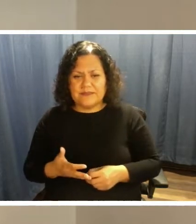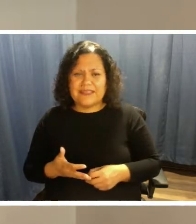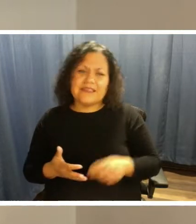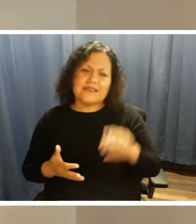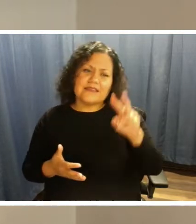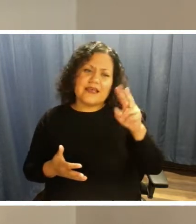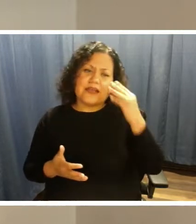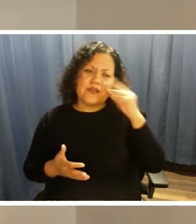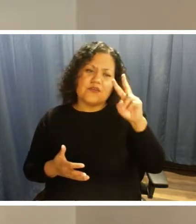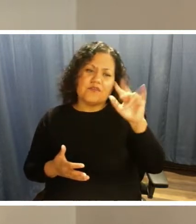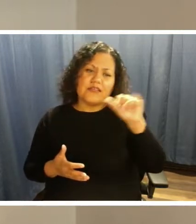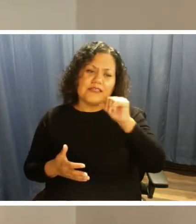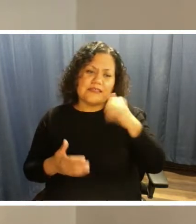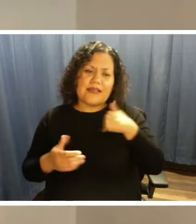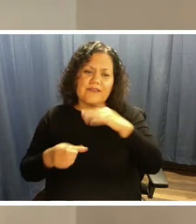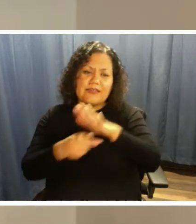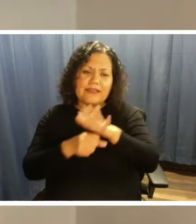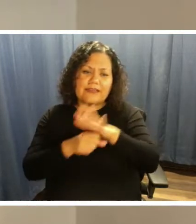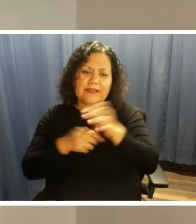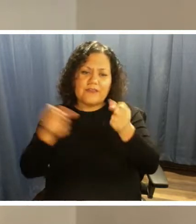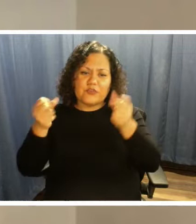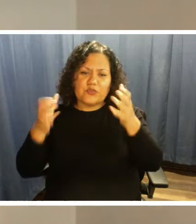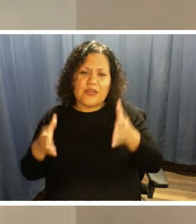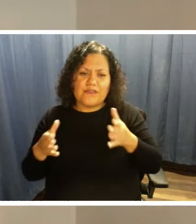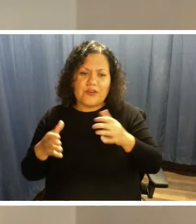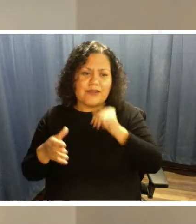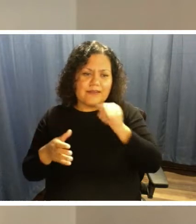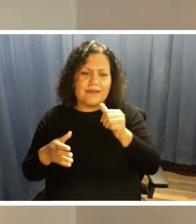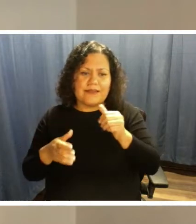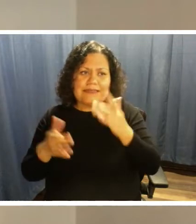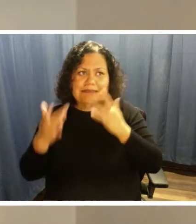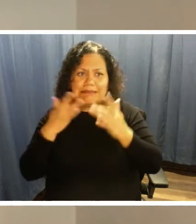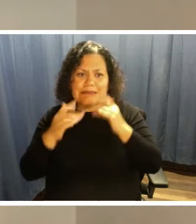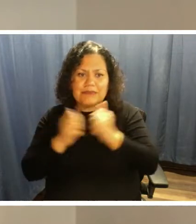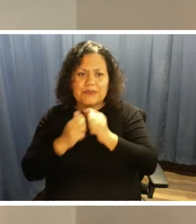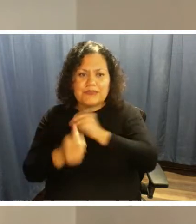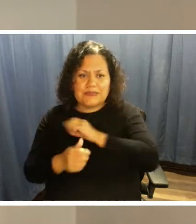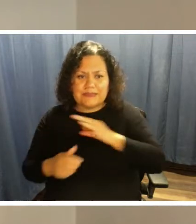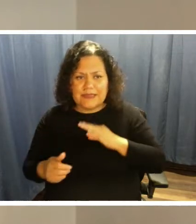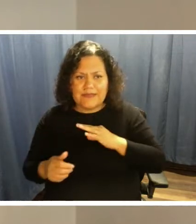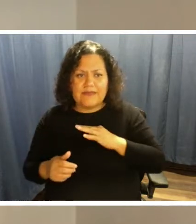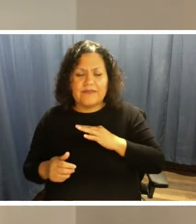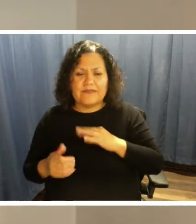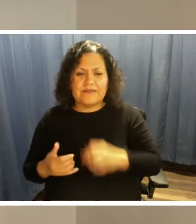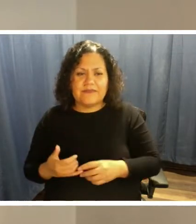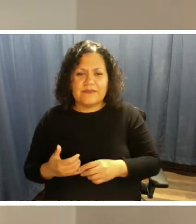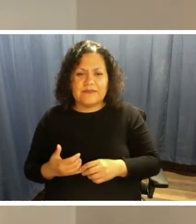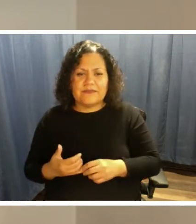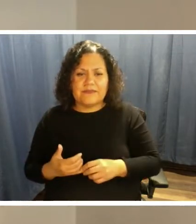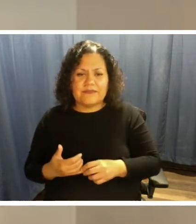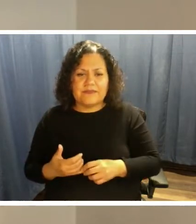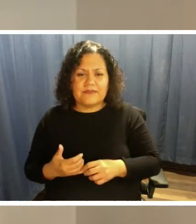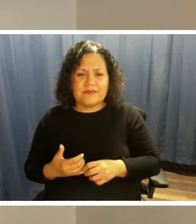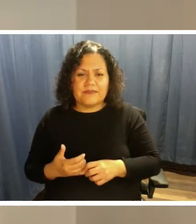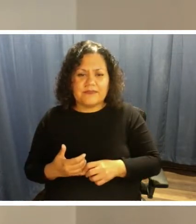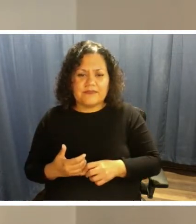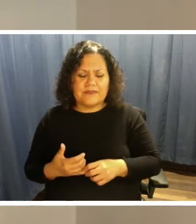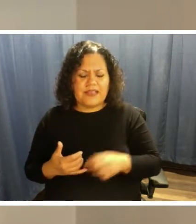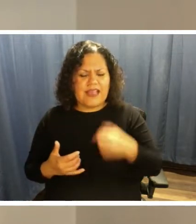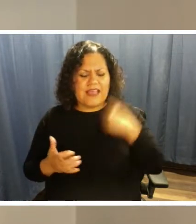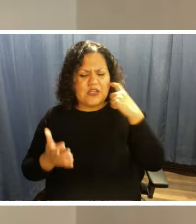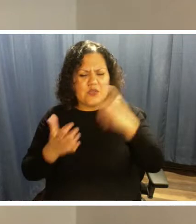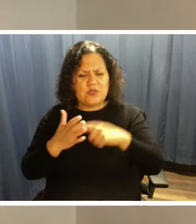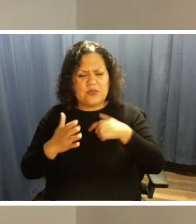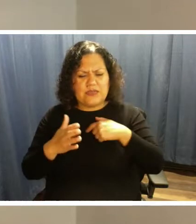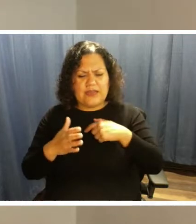and staffing issues right now, so when I make my reservation, I